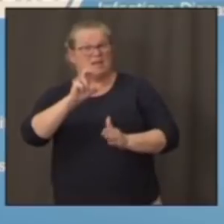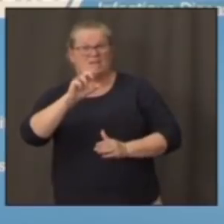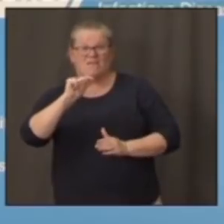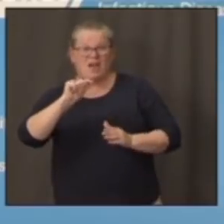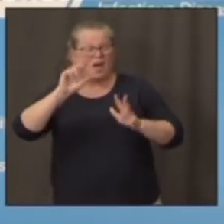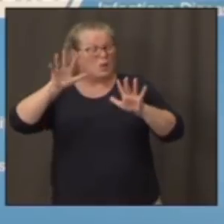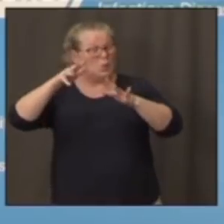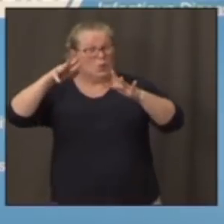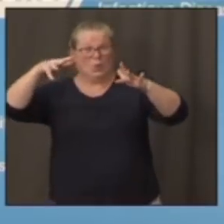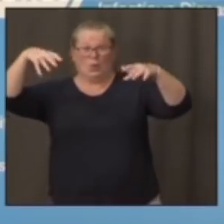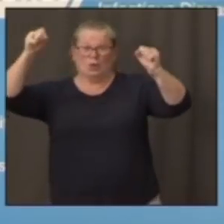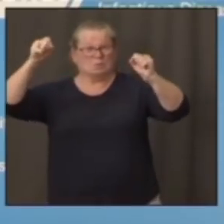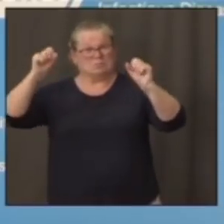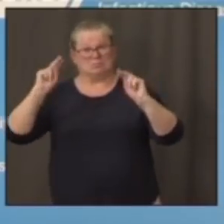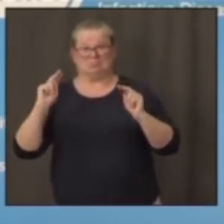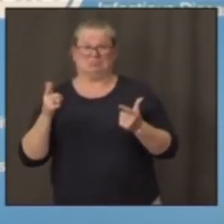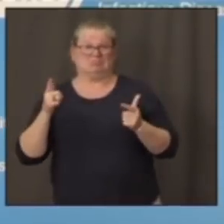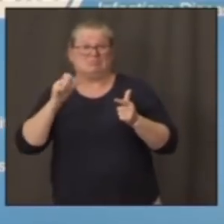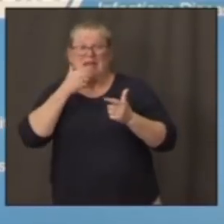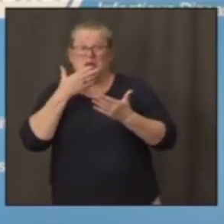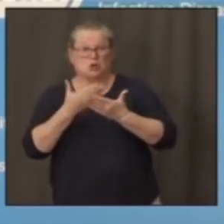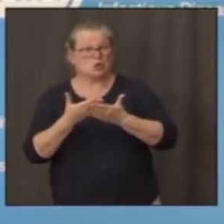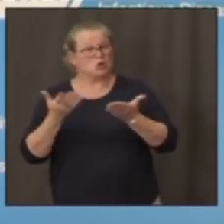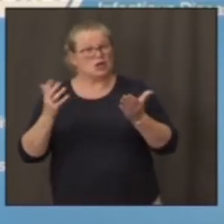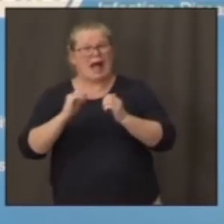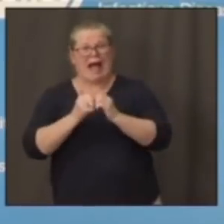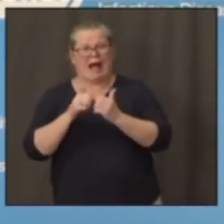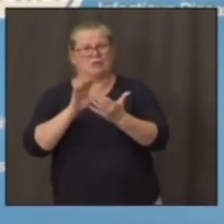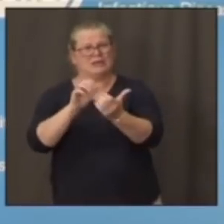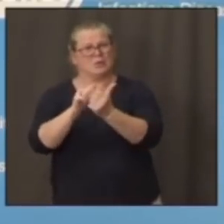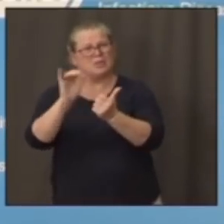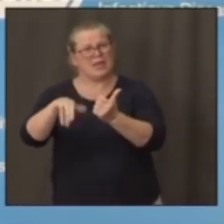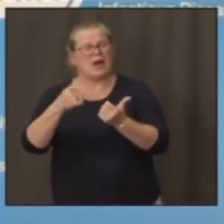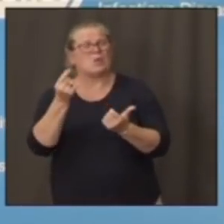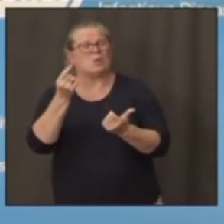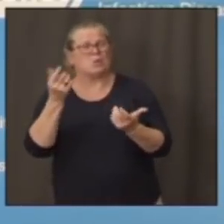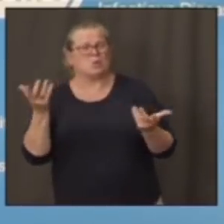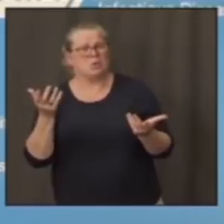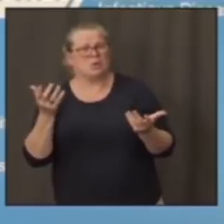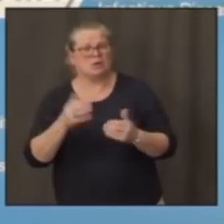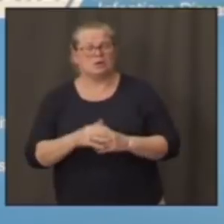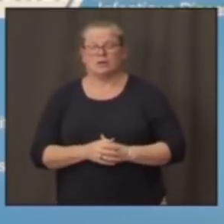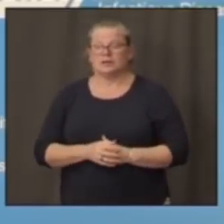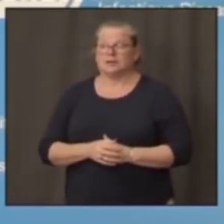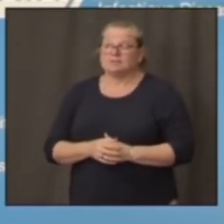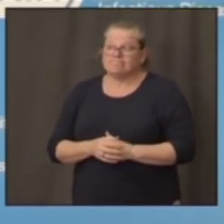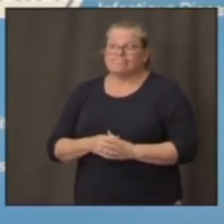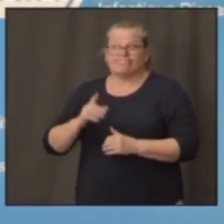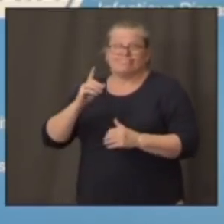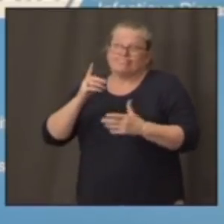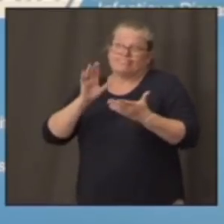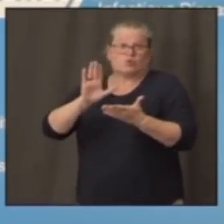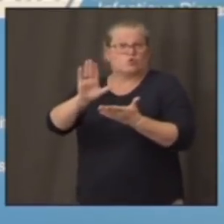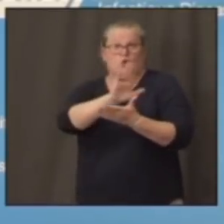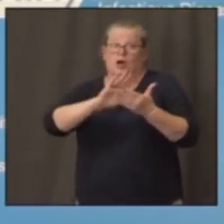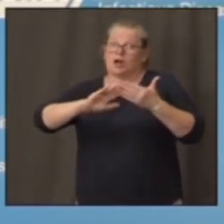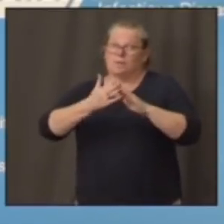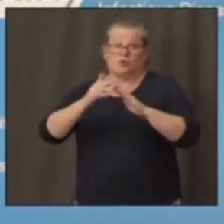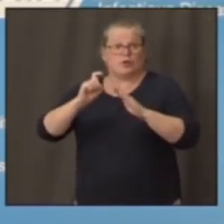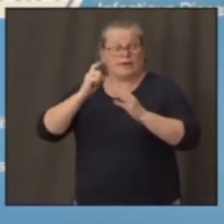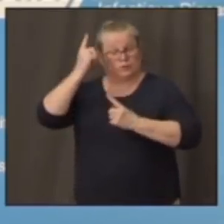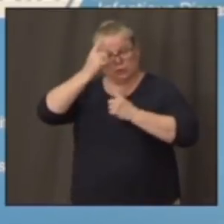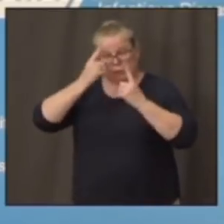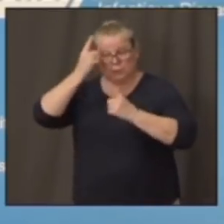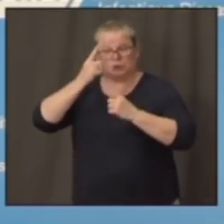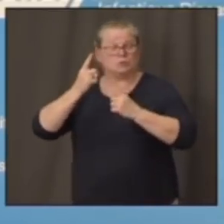the risk benefit again, depending upon what you think the risk in your community is. If the risk is very low, you